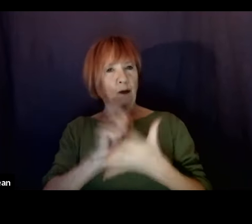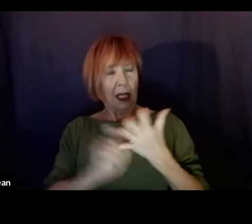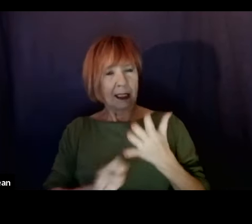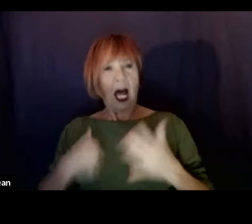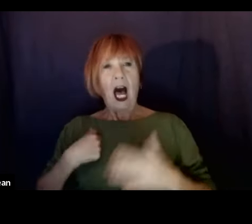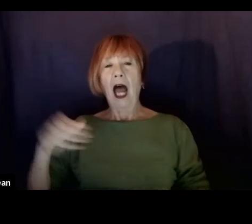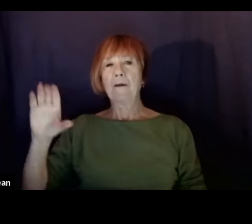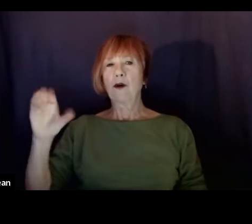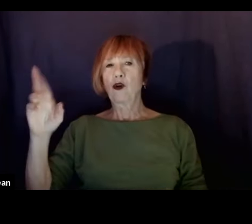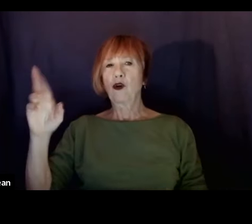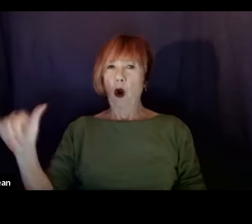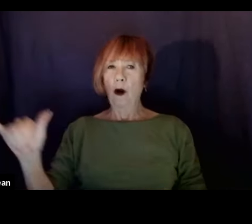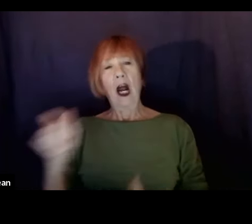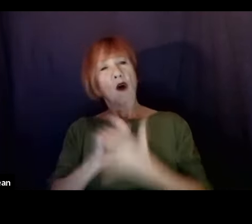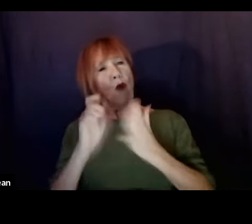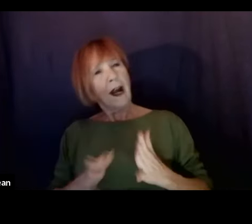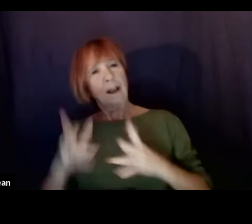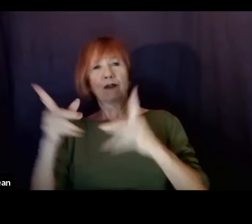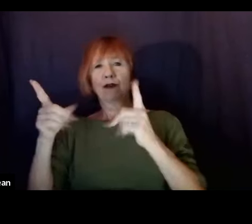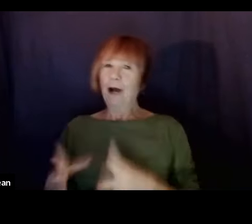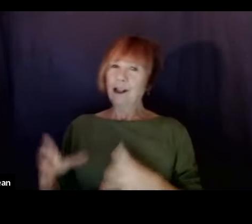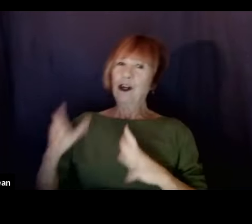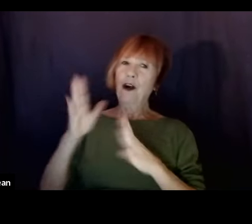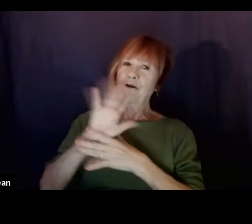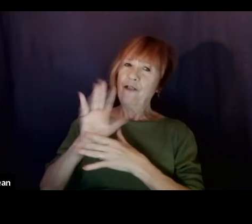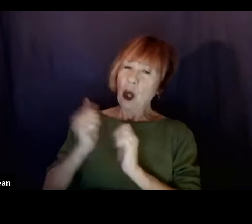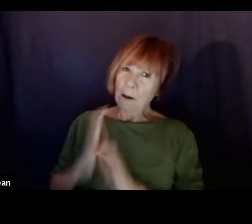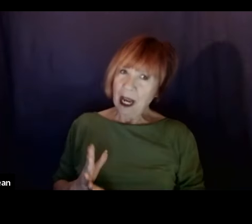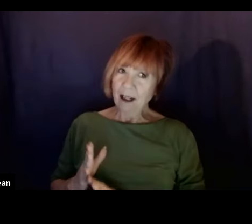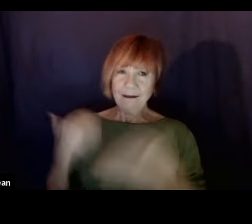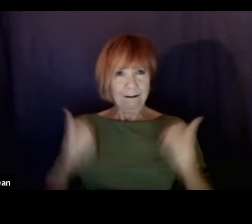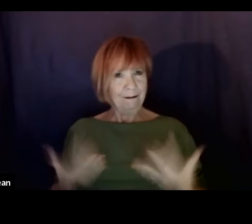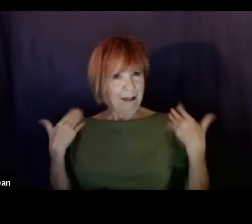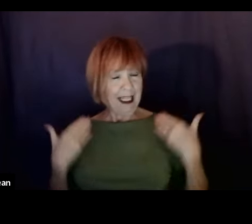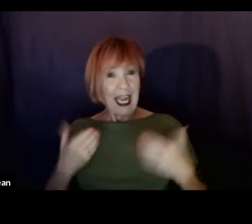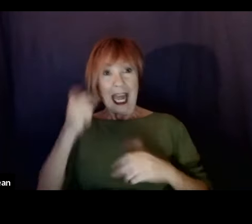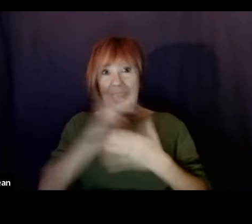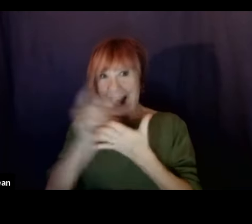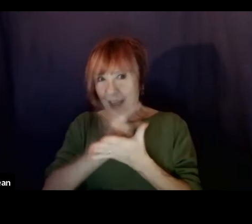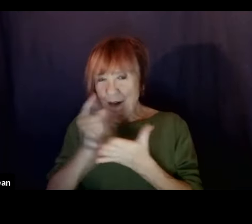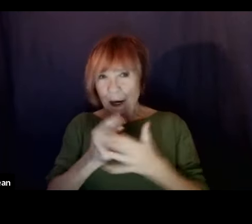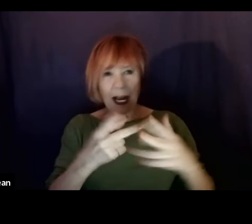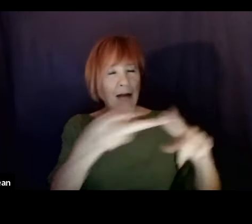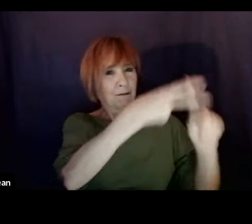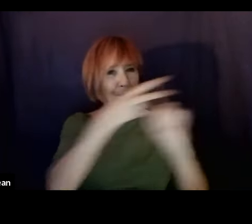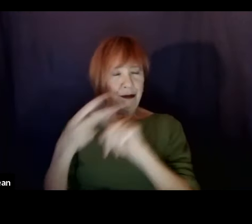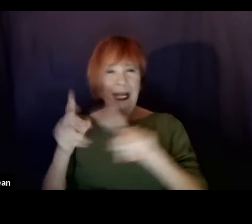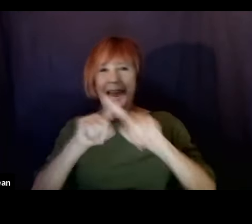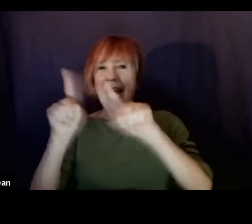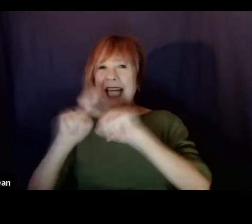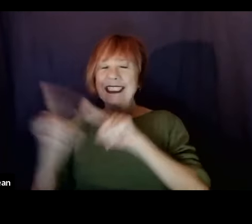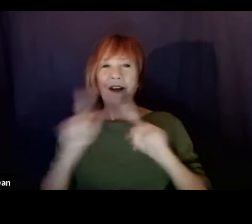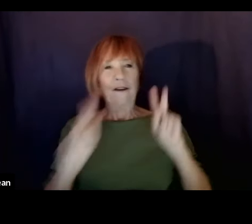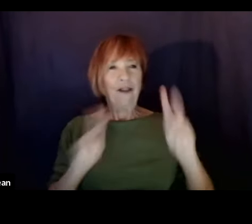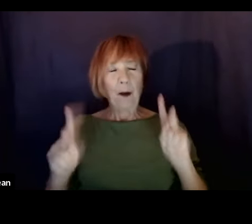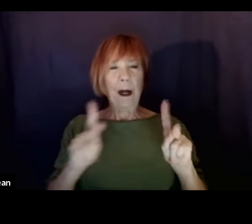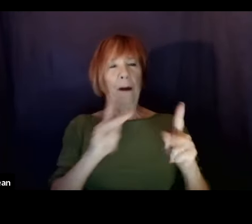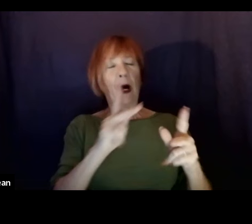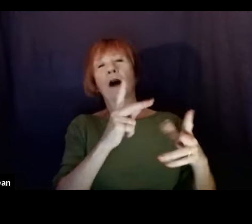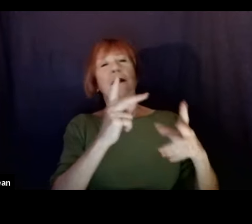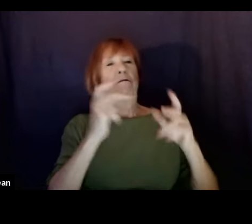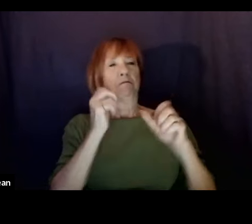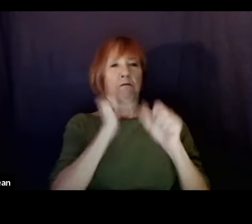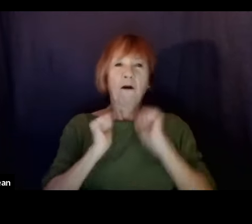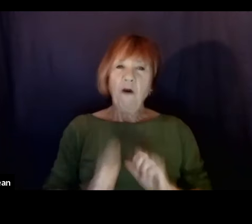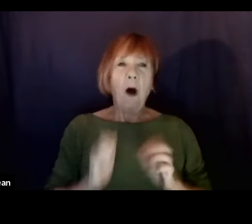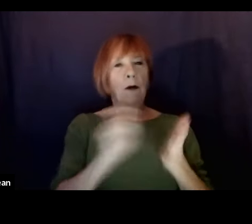director, filmmaker, that's me. Each week, I gather a diverse panel of TV writers, showrunners, screenwriters, and producers currently working in